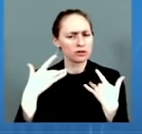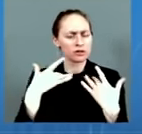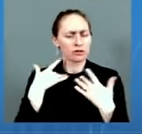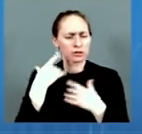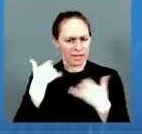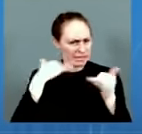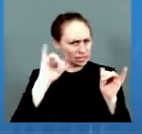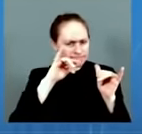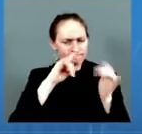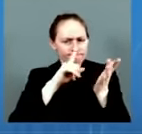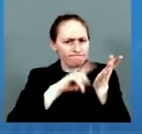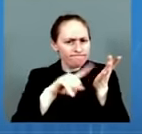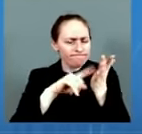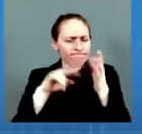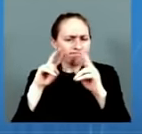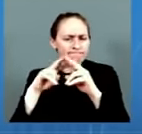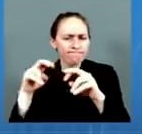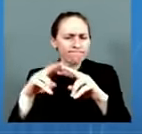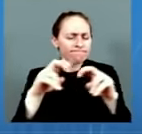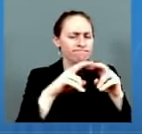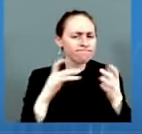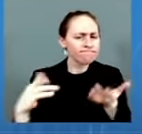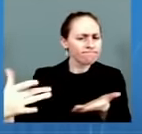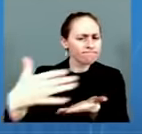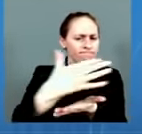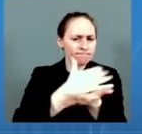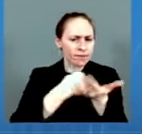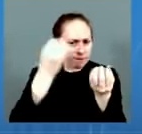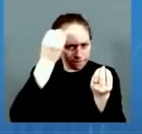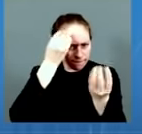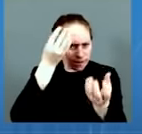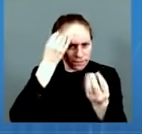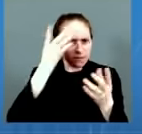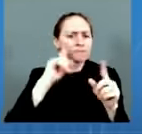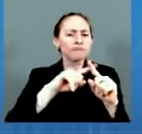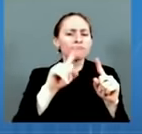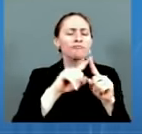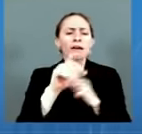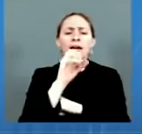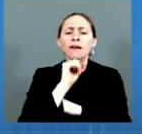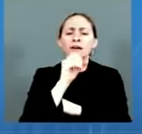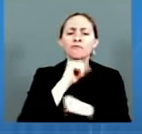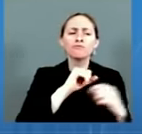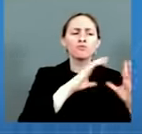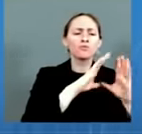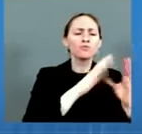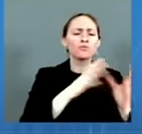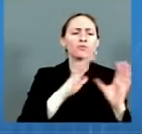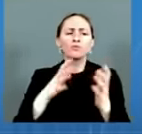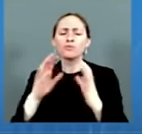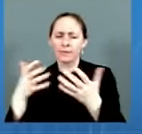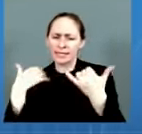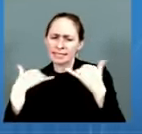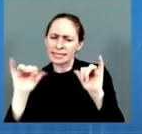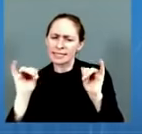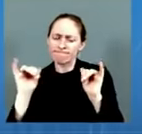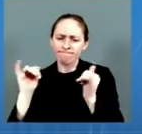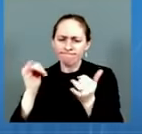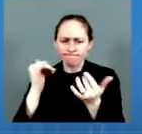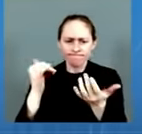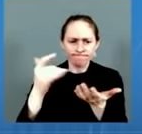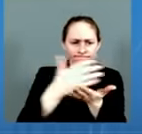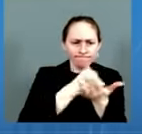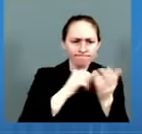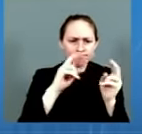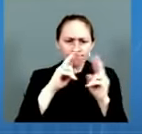that have been followed in the various studies. So this is something that we will continue to examine as to the possibility or necessity of